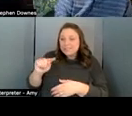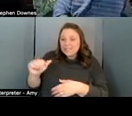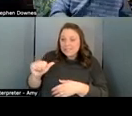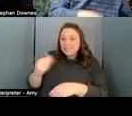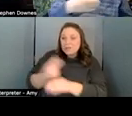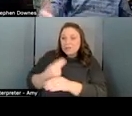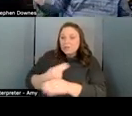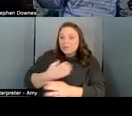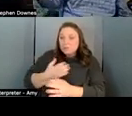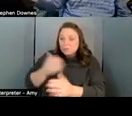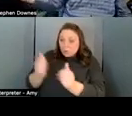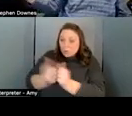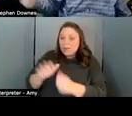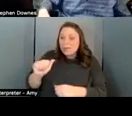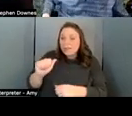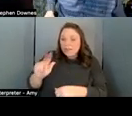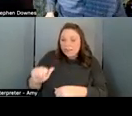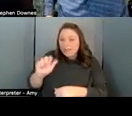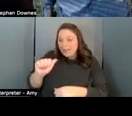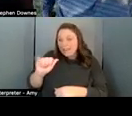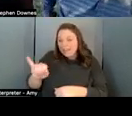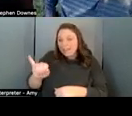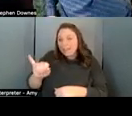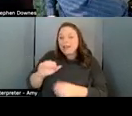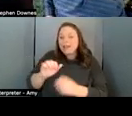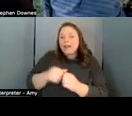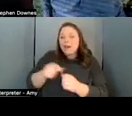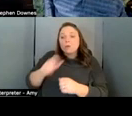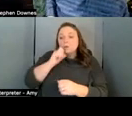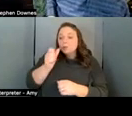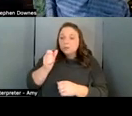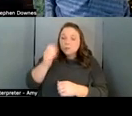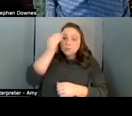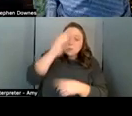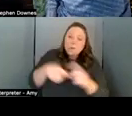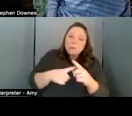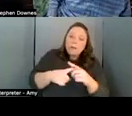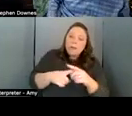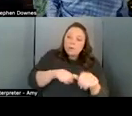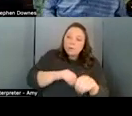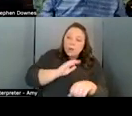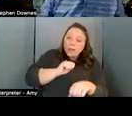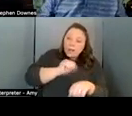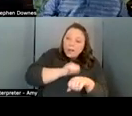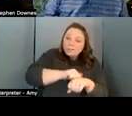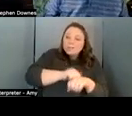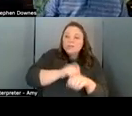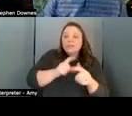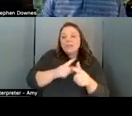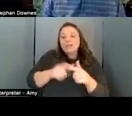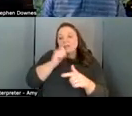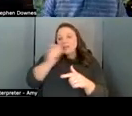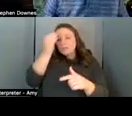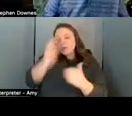and how we don't we don't doesn't know about objects and it doesn't know how to do mathematics or other